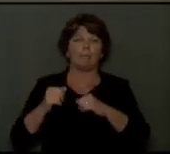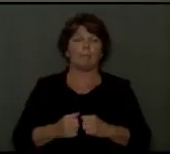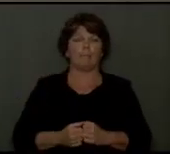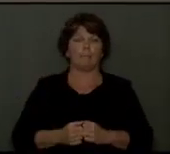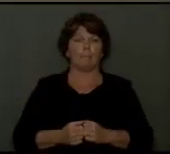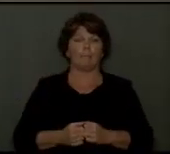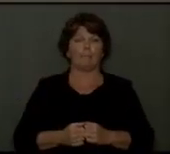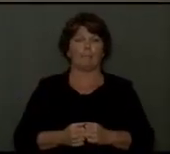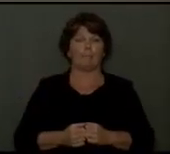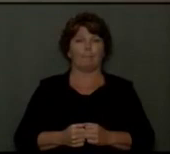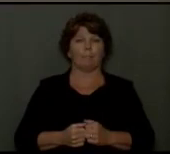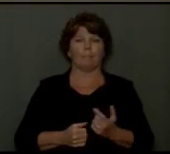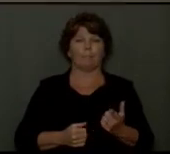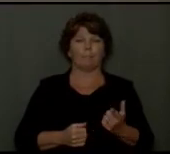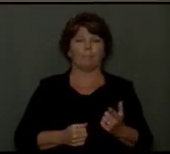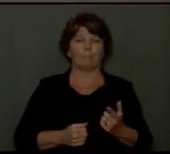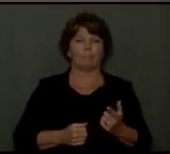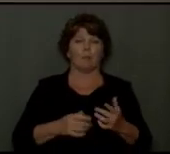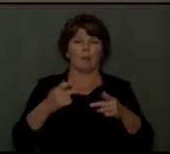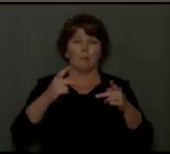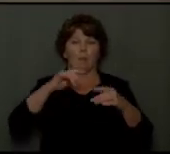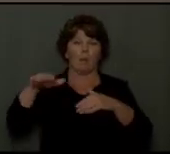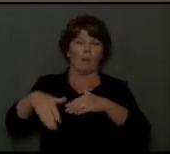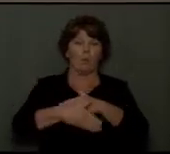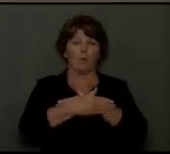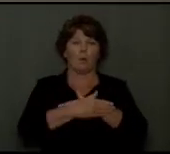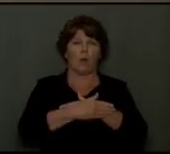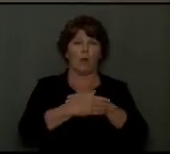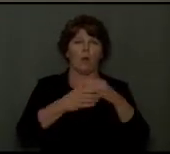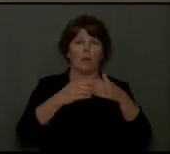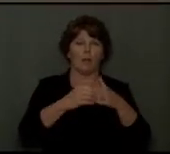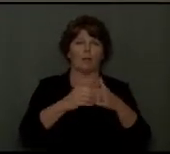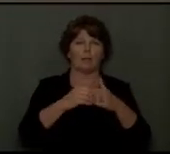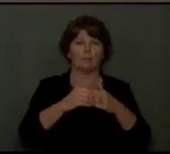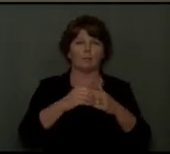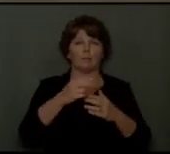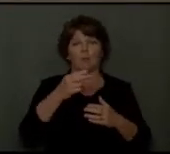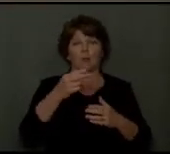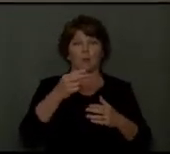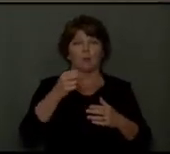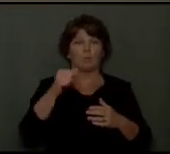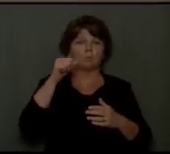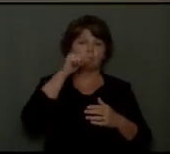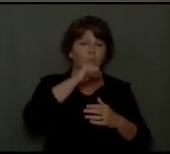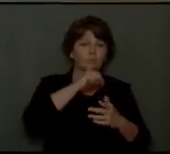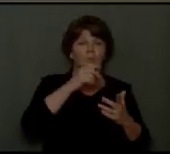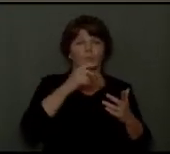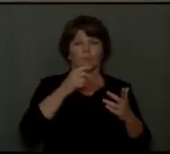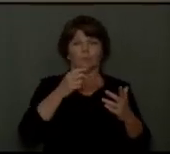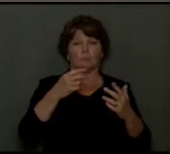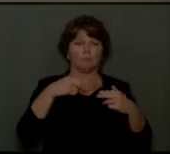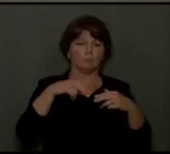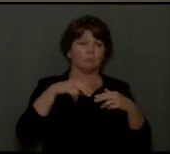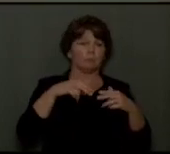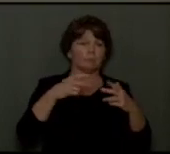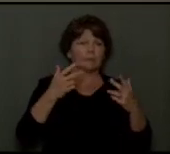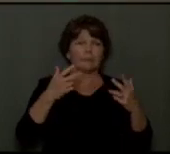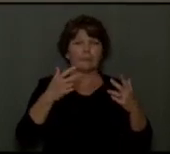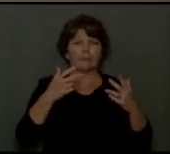Nightlife only leads to hangovers and dull days. Marriage is a gift from God. Cohabitation isn't.